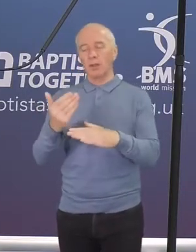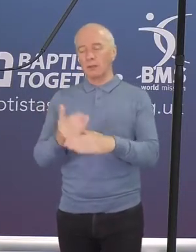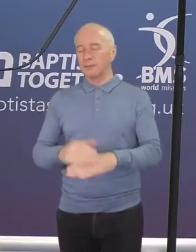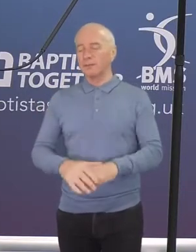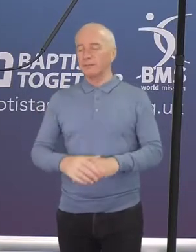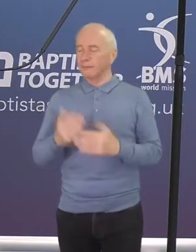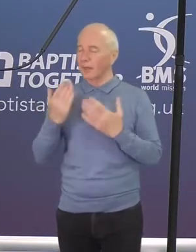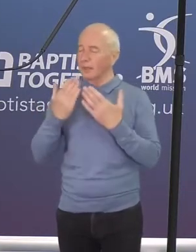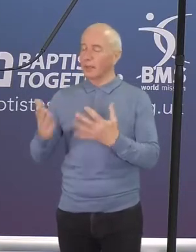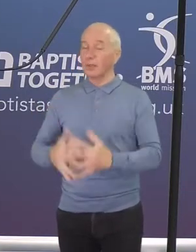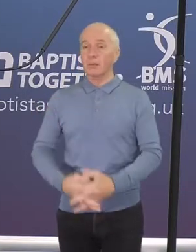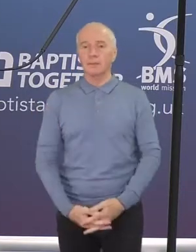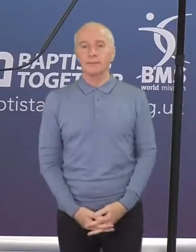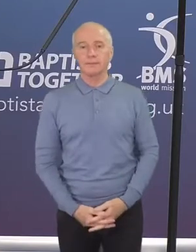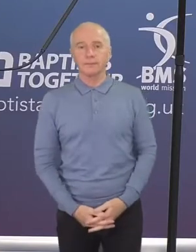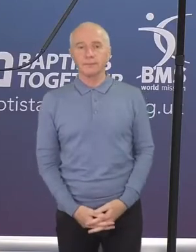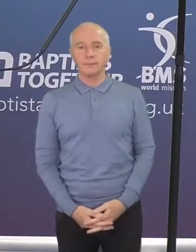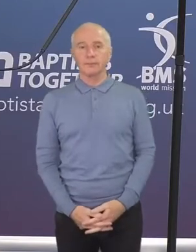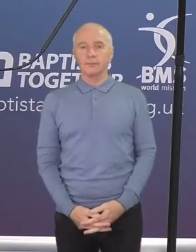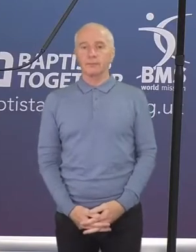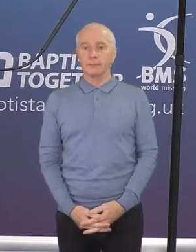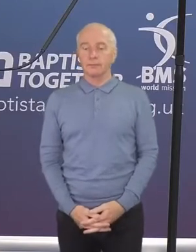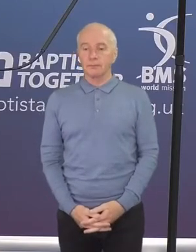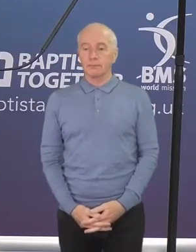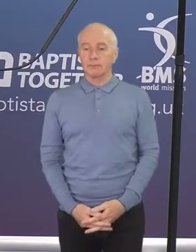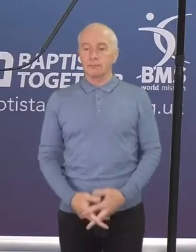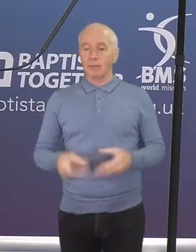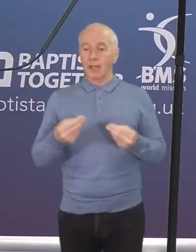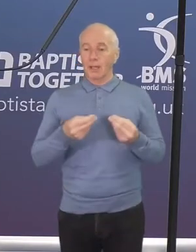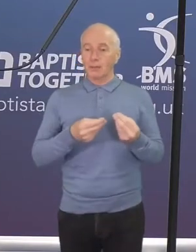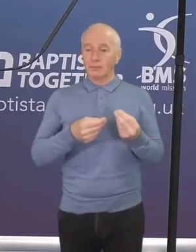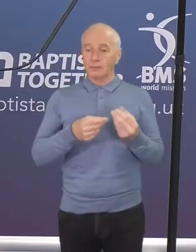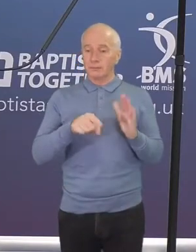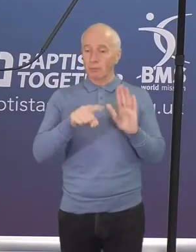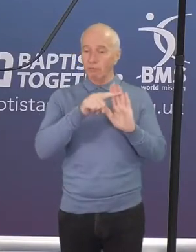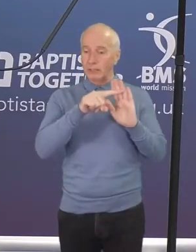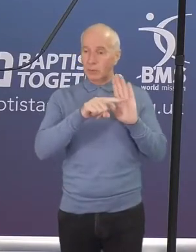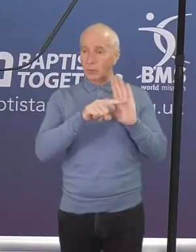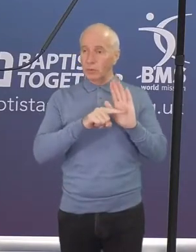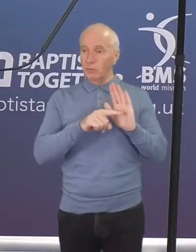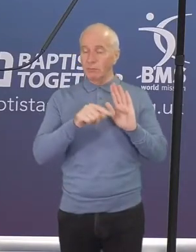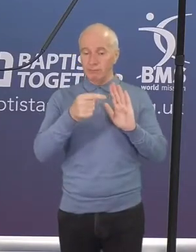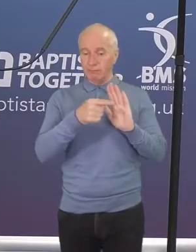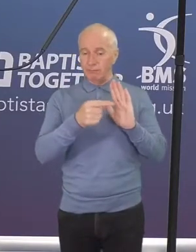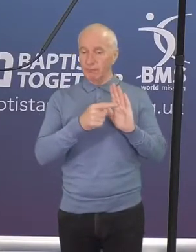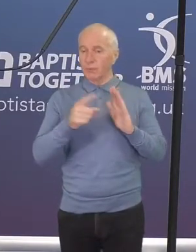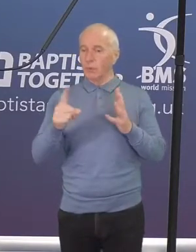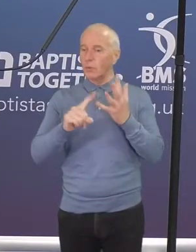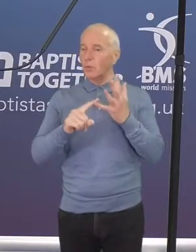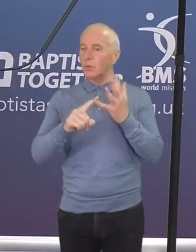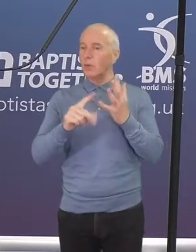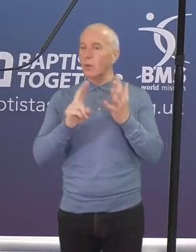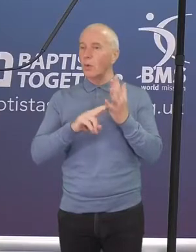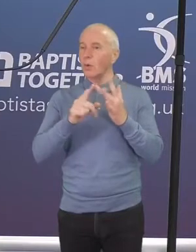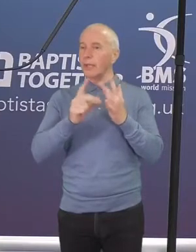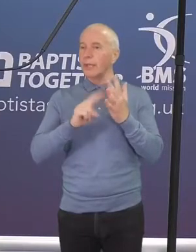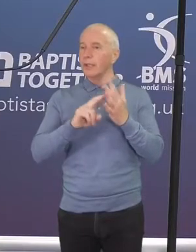now to a resolution concerning the unincorporated